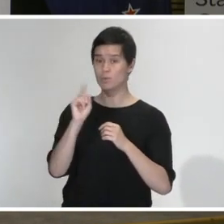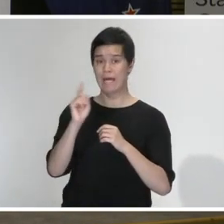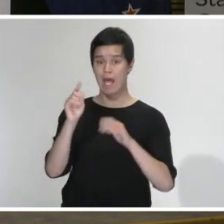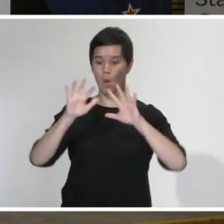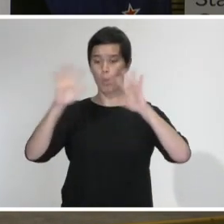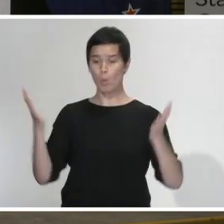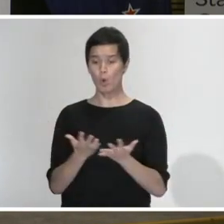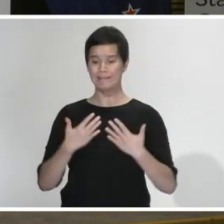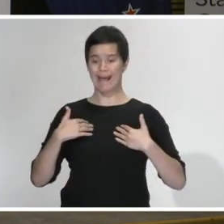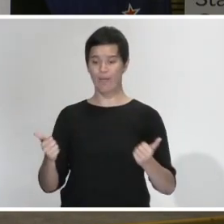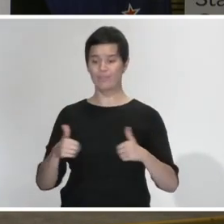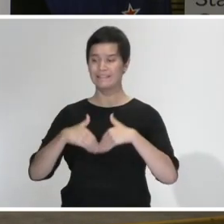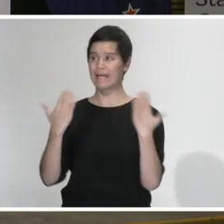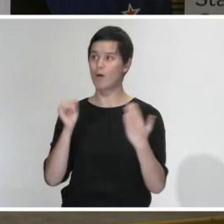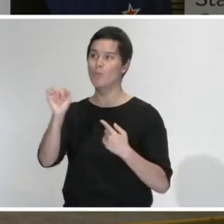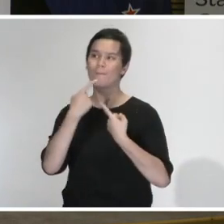in the health sector right now?